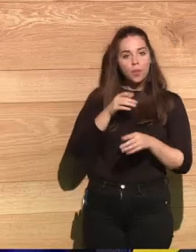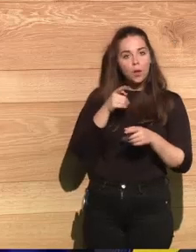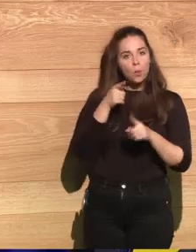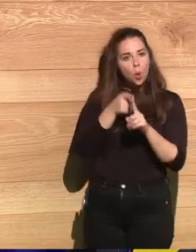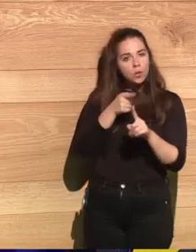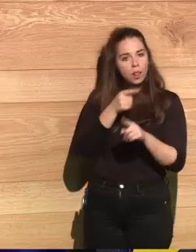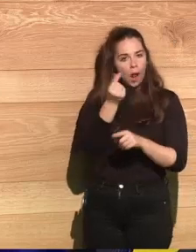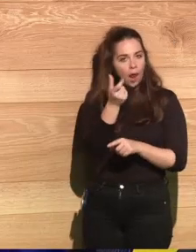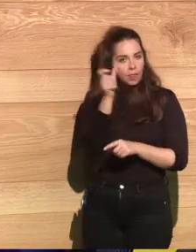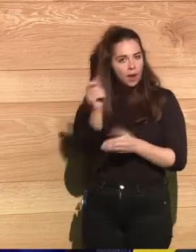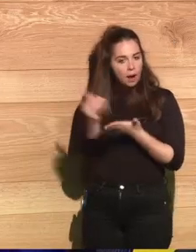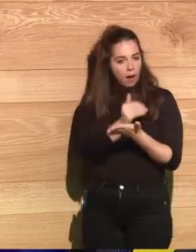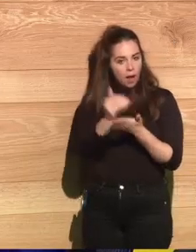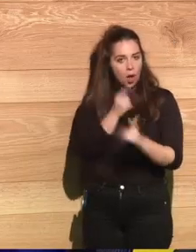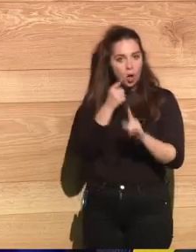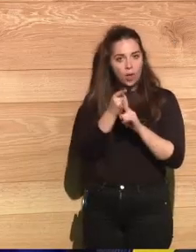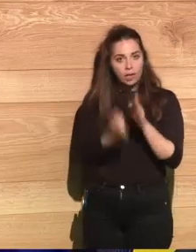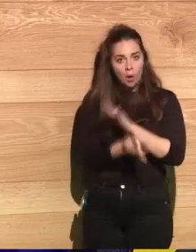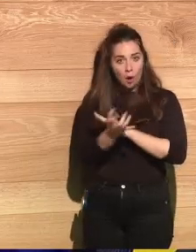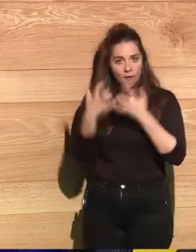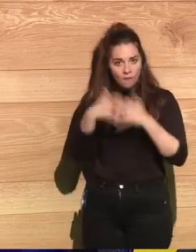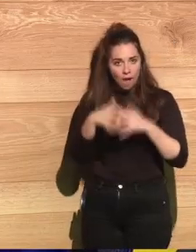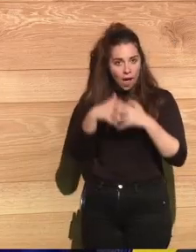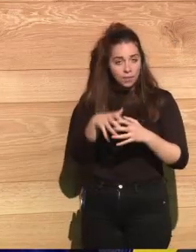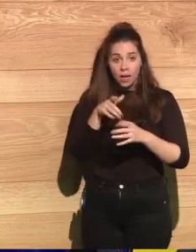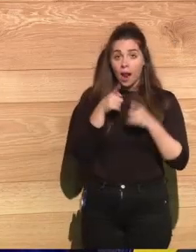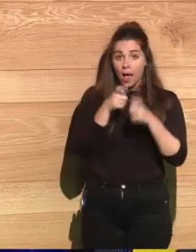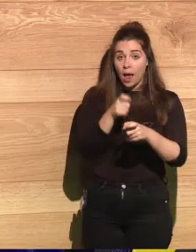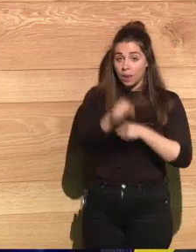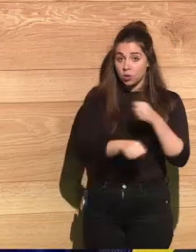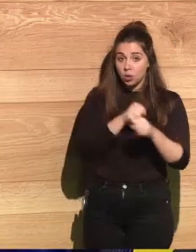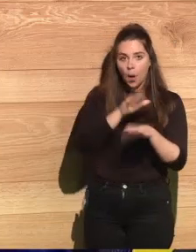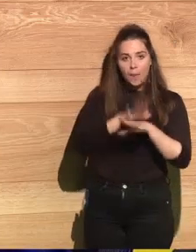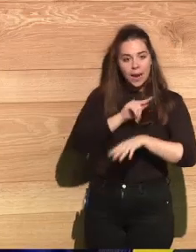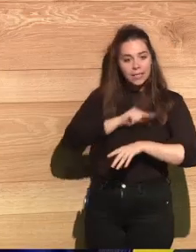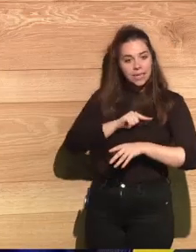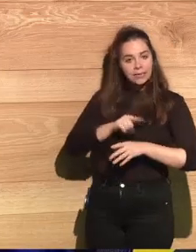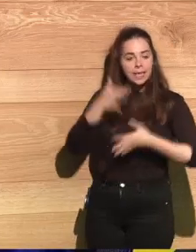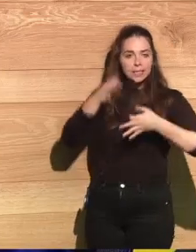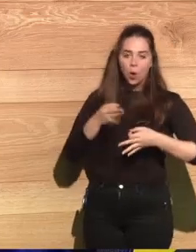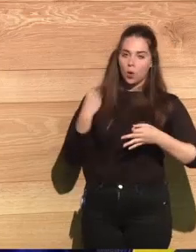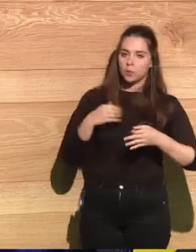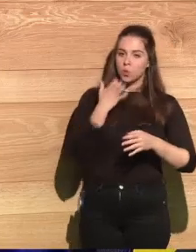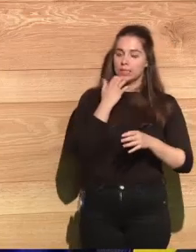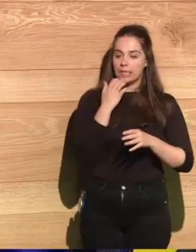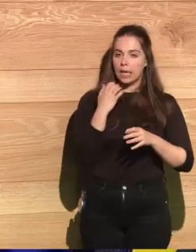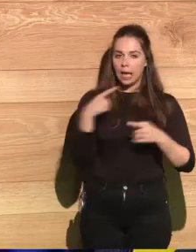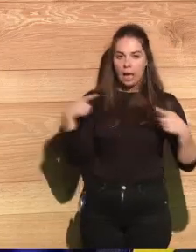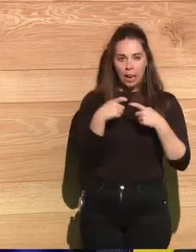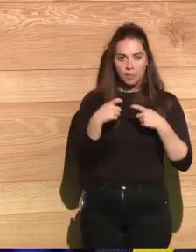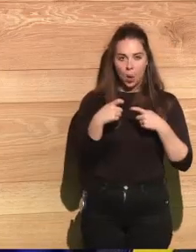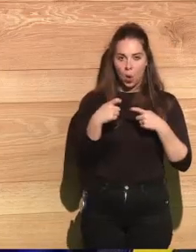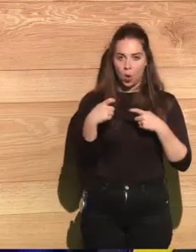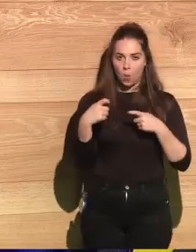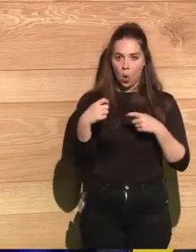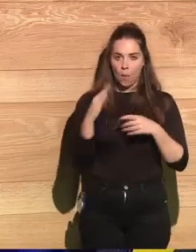of them so that we can be safe from the enemy. That's what they seem to believe. From my